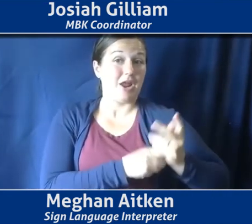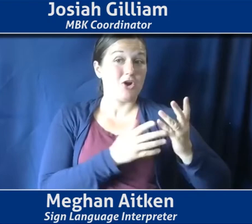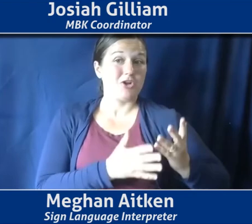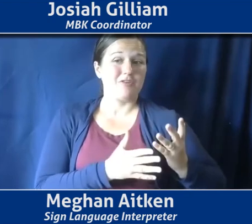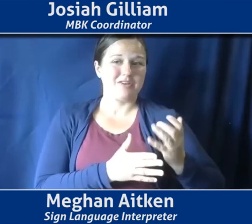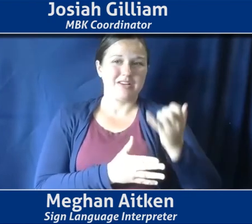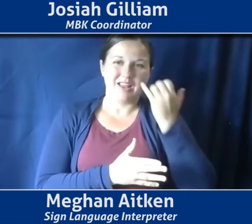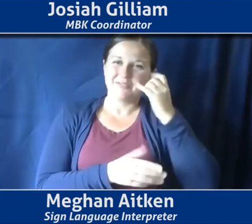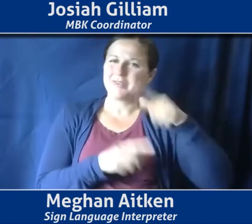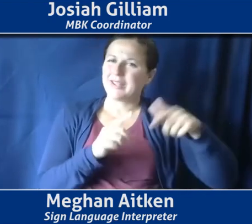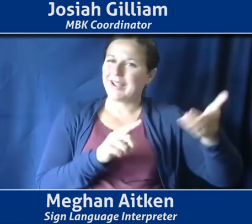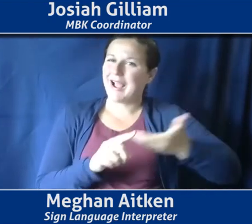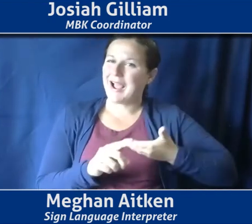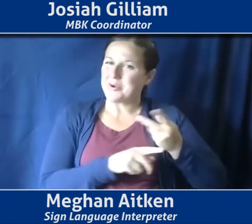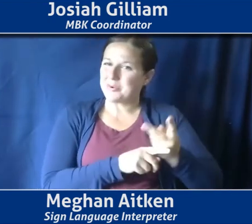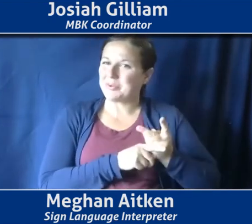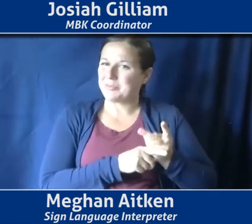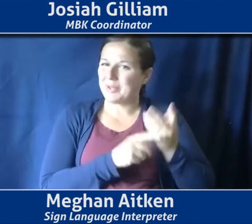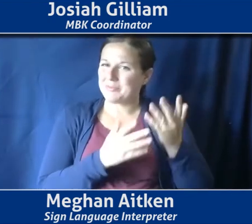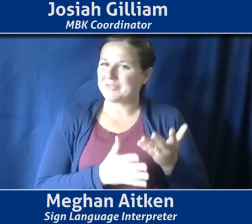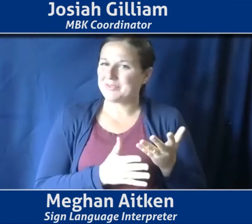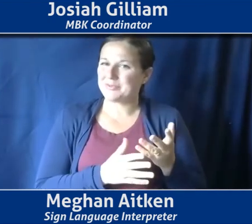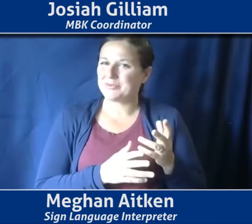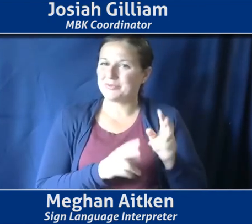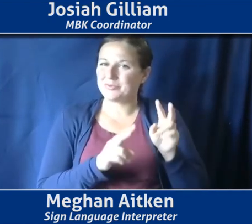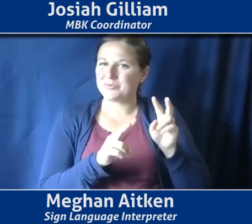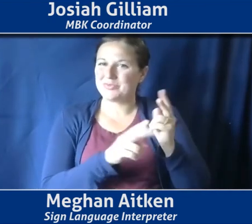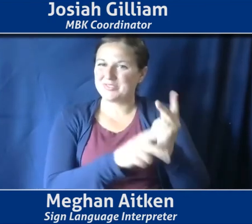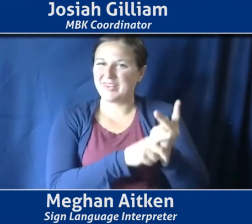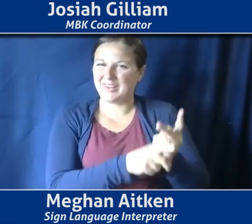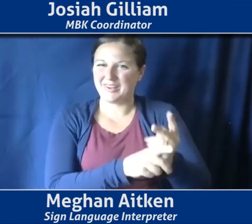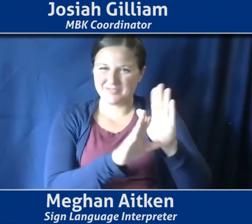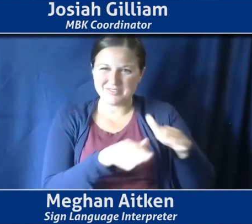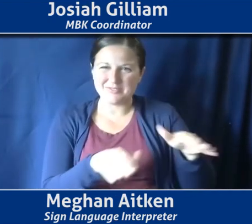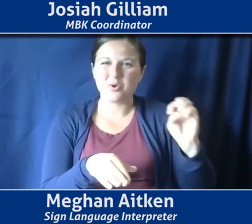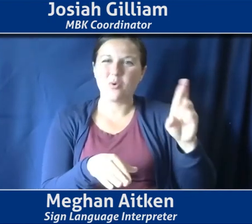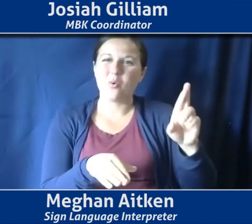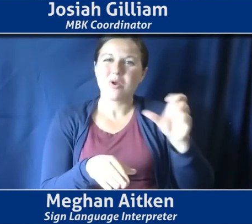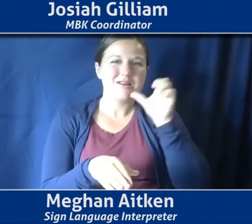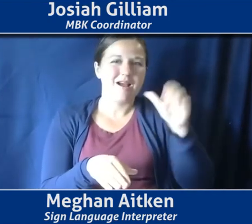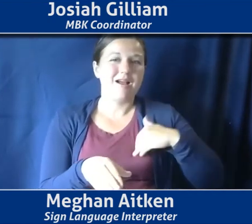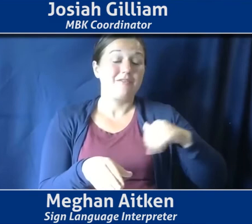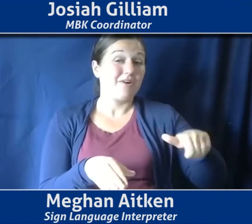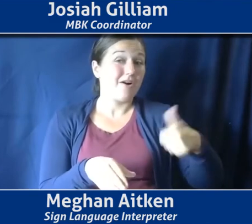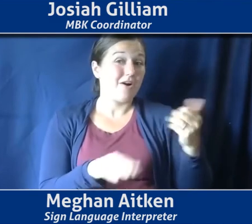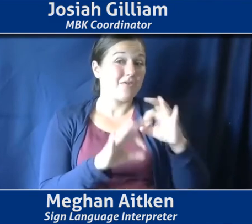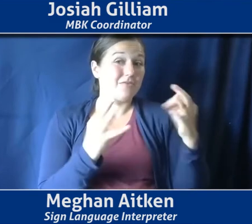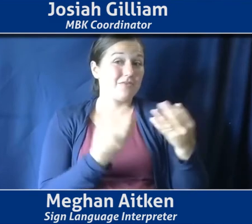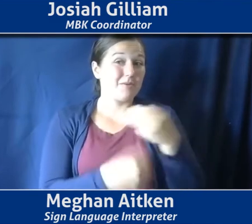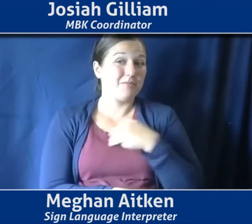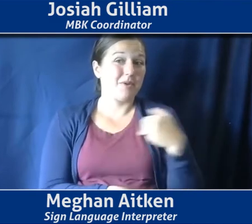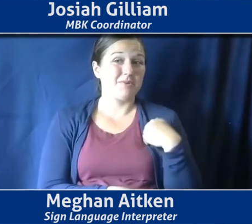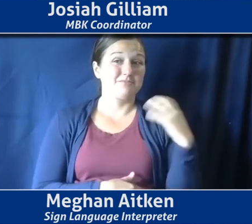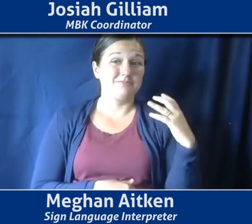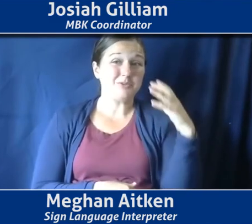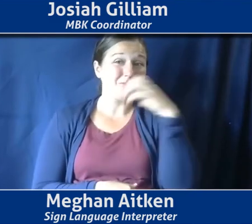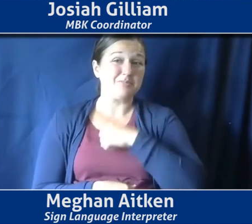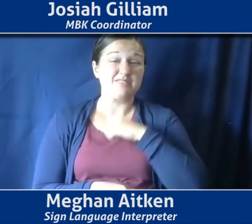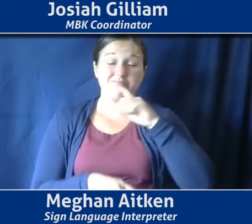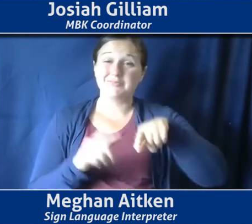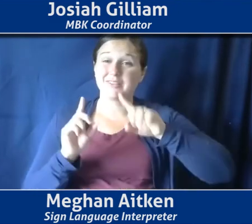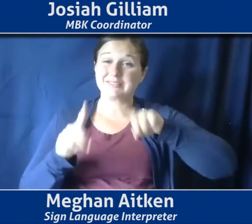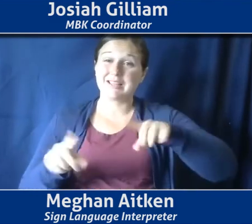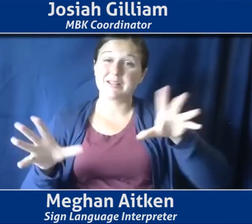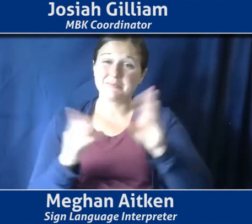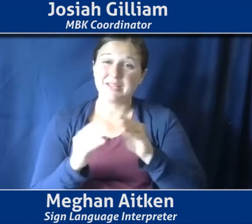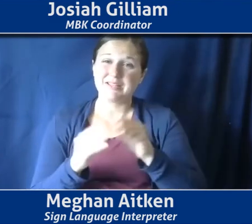can't hire a babysitter, um, to watch your child, or you don't have another family member, you may miss out on those important community meetings, which means that your voice isn't